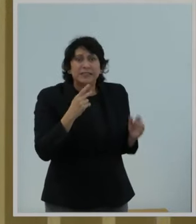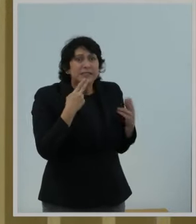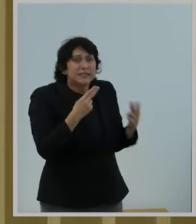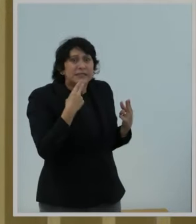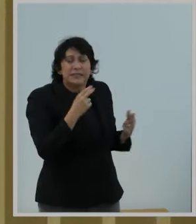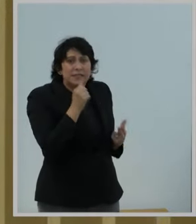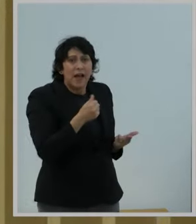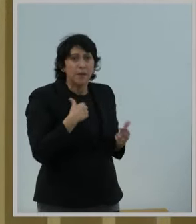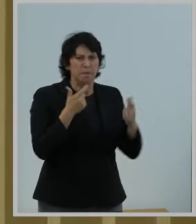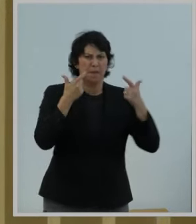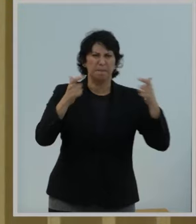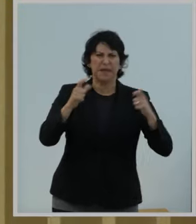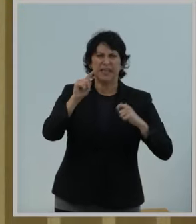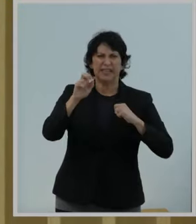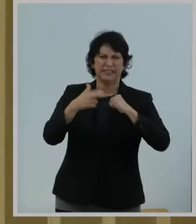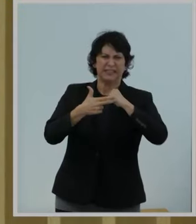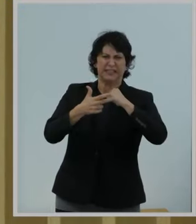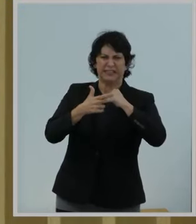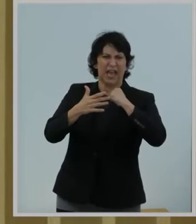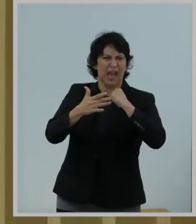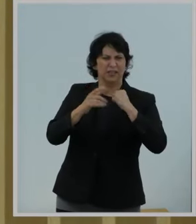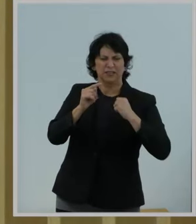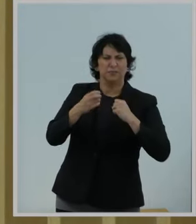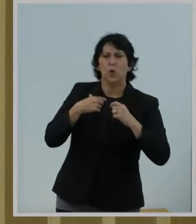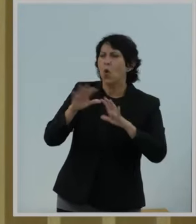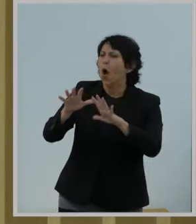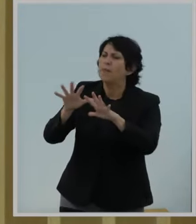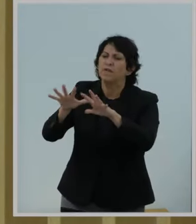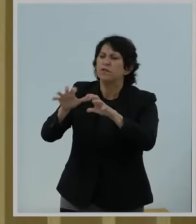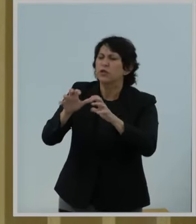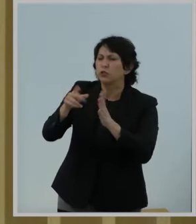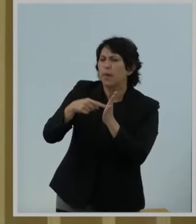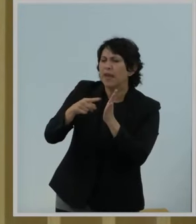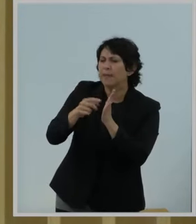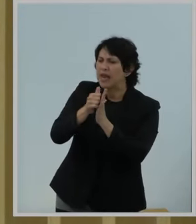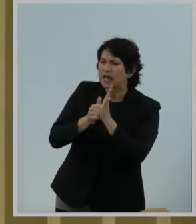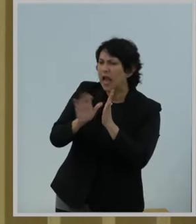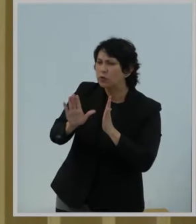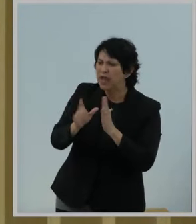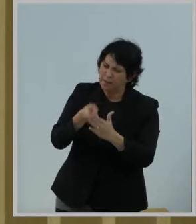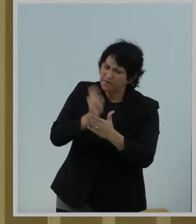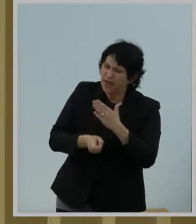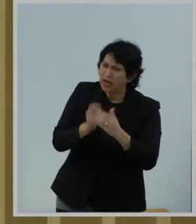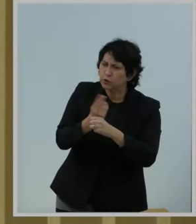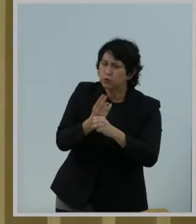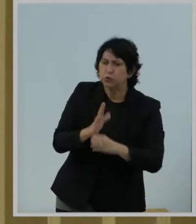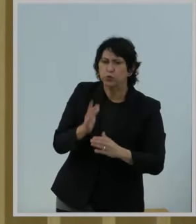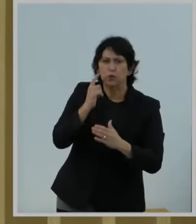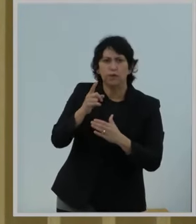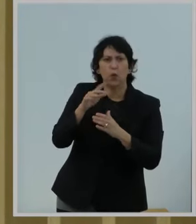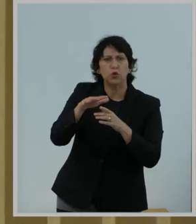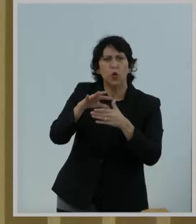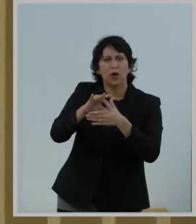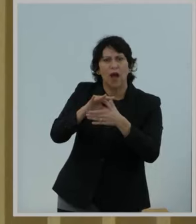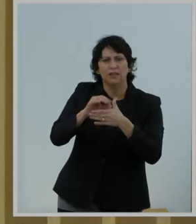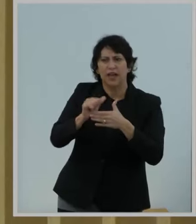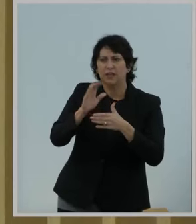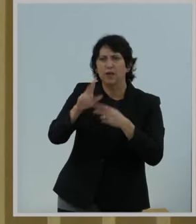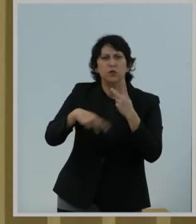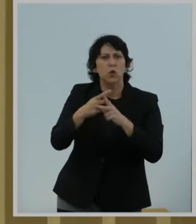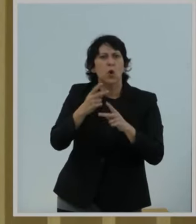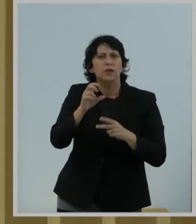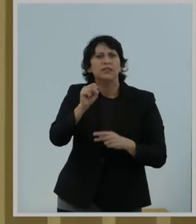Big tech is the one threatening to freeze payment accounts and fine users for the content of their speech,